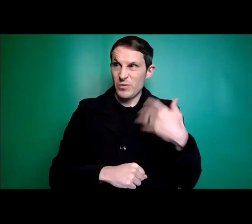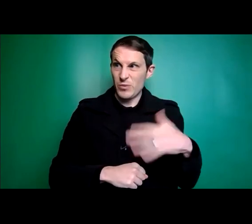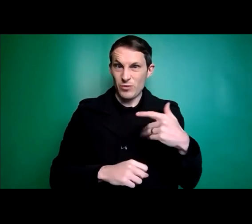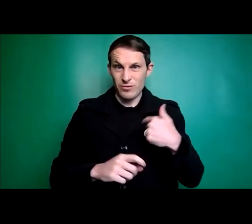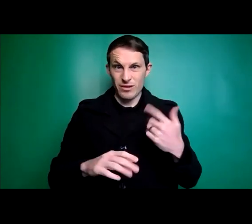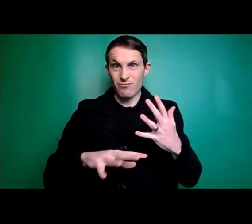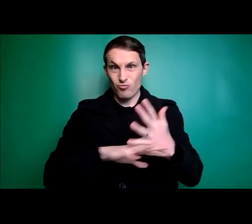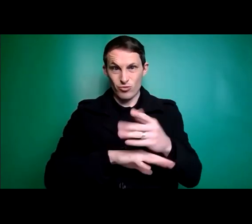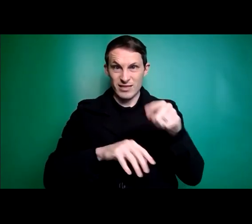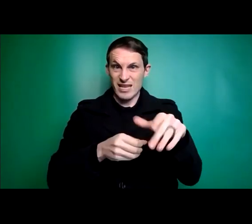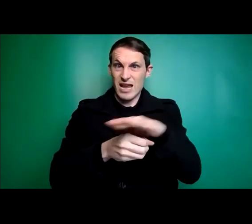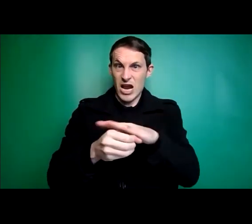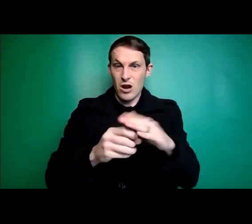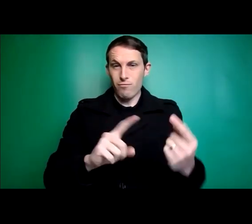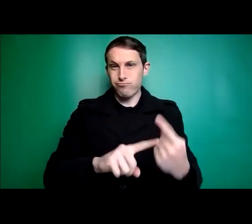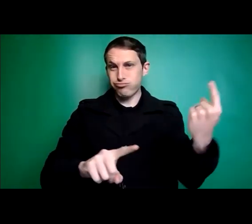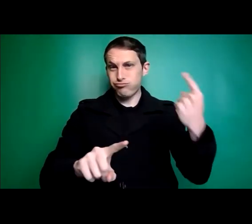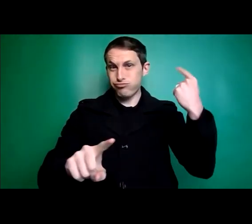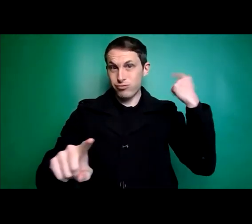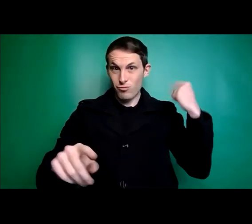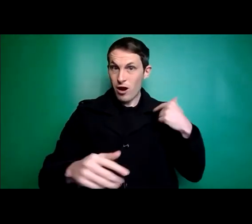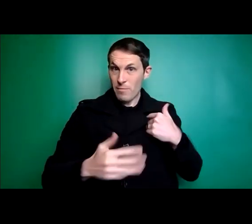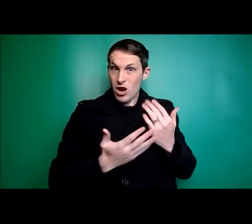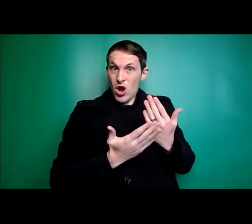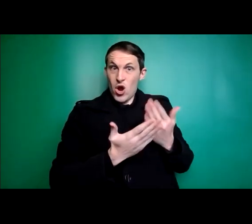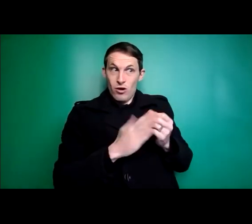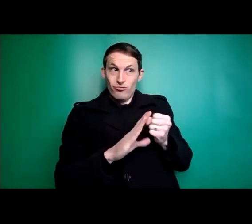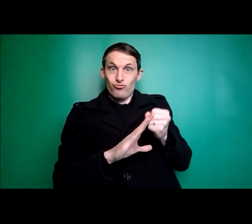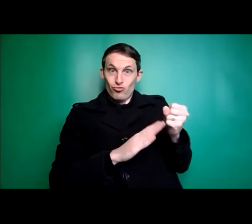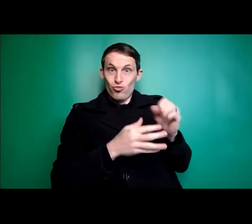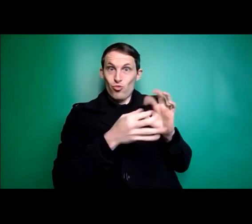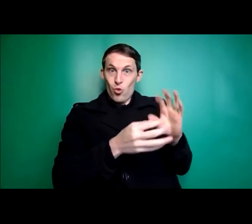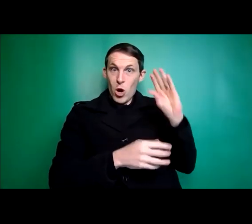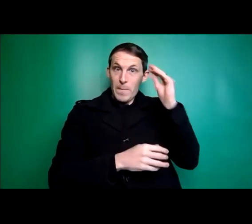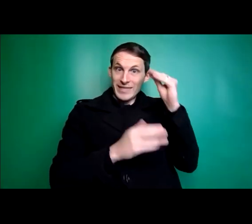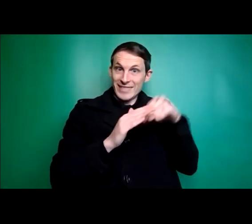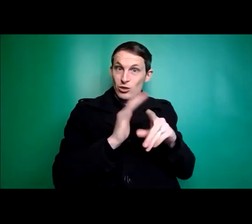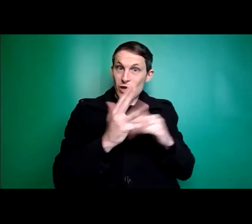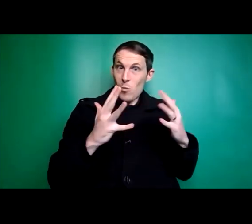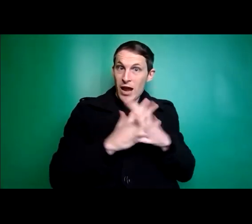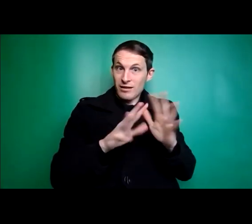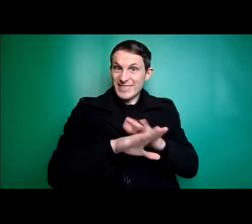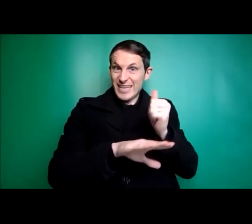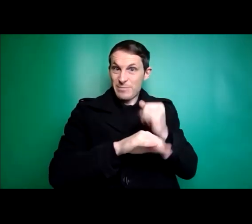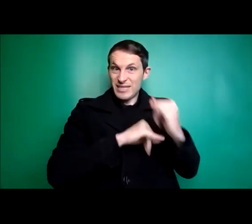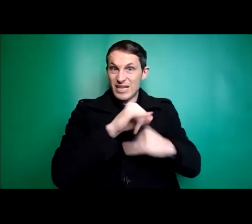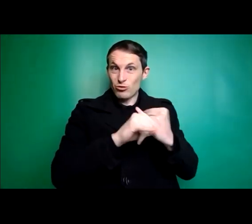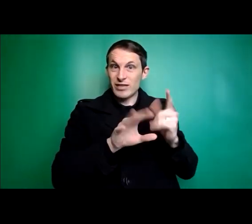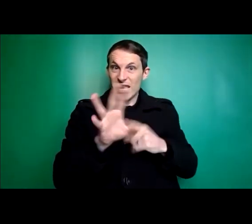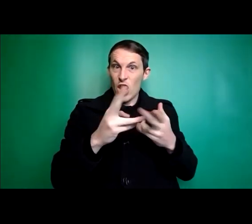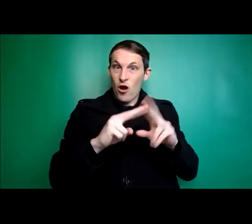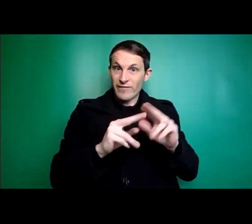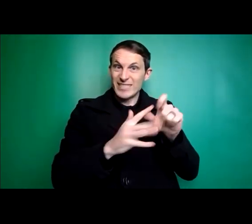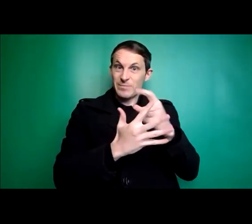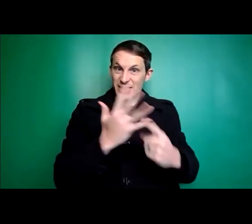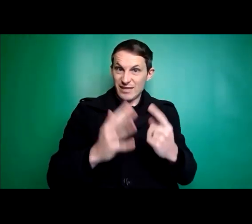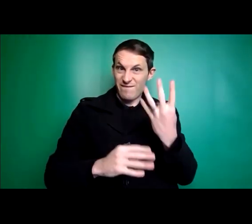because I was on the committees in New South Wales for the International Year of People with Disabilities. and,